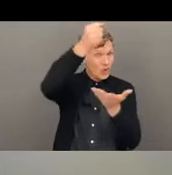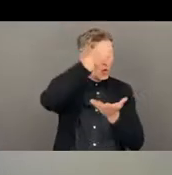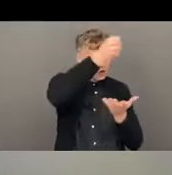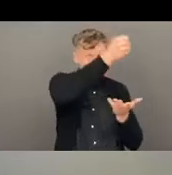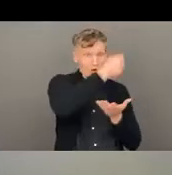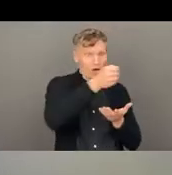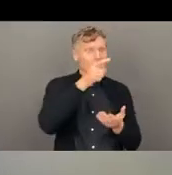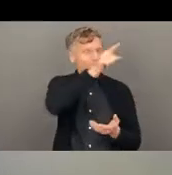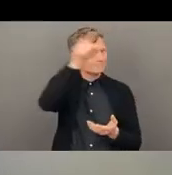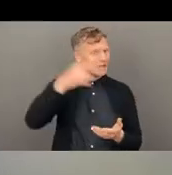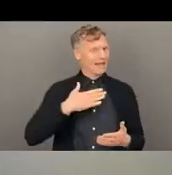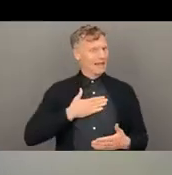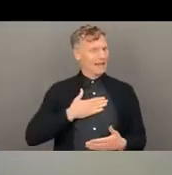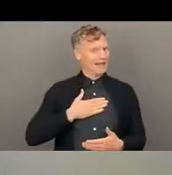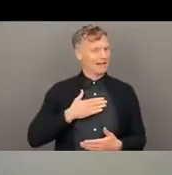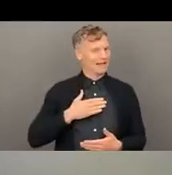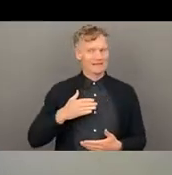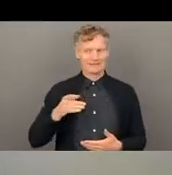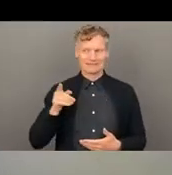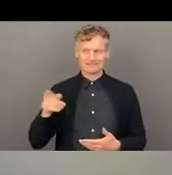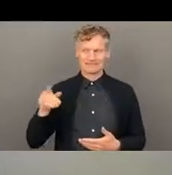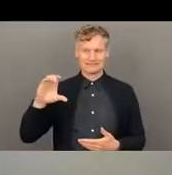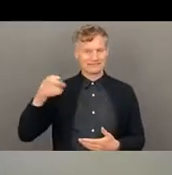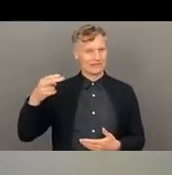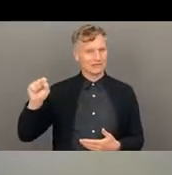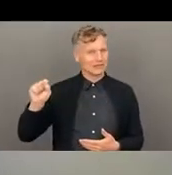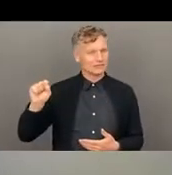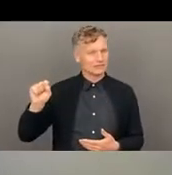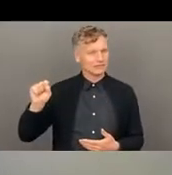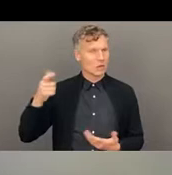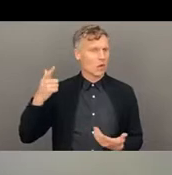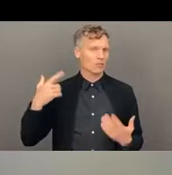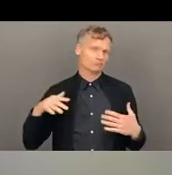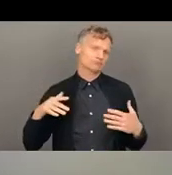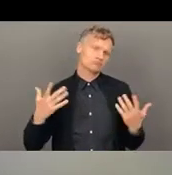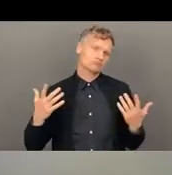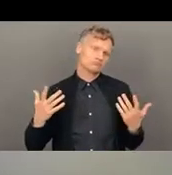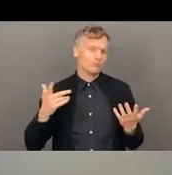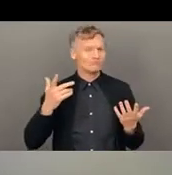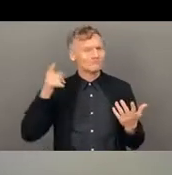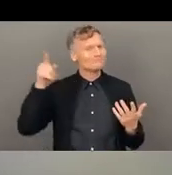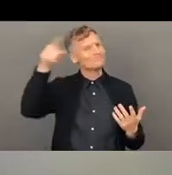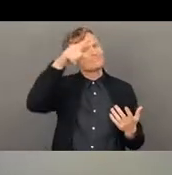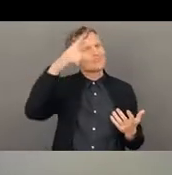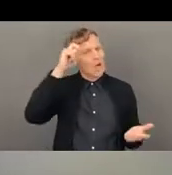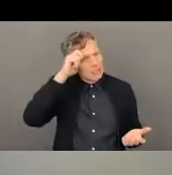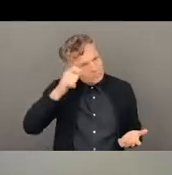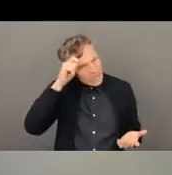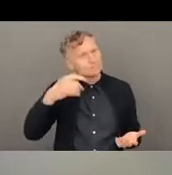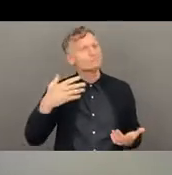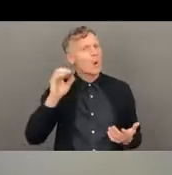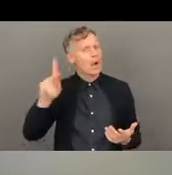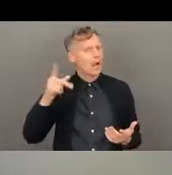it's, it's, you're receiving a recognized standard that's respected by funders. And the